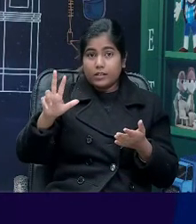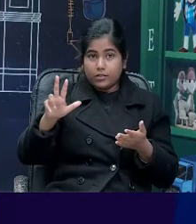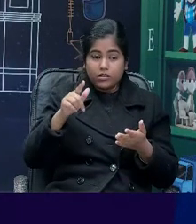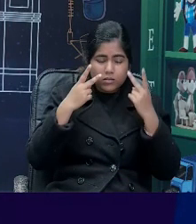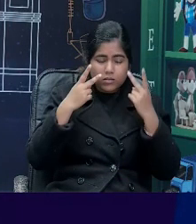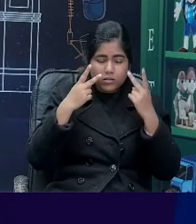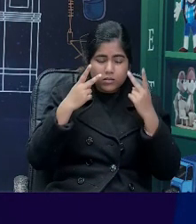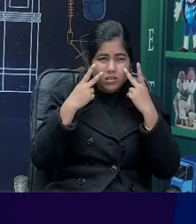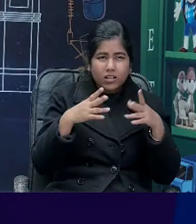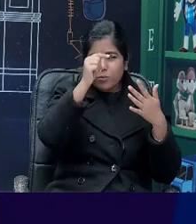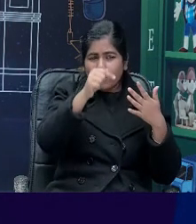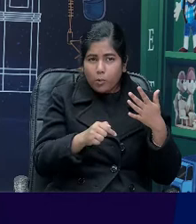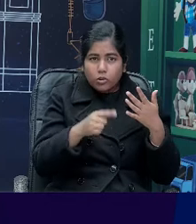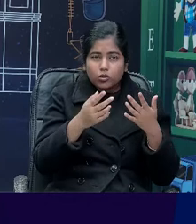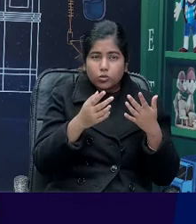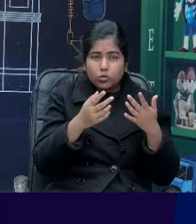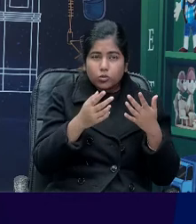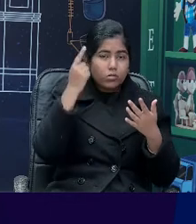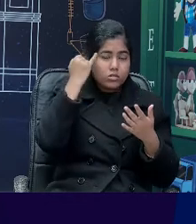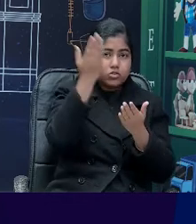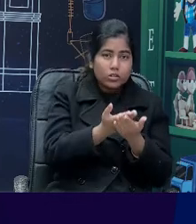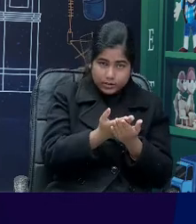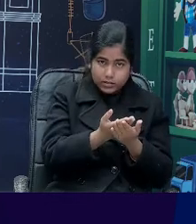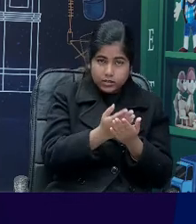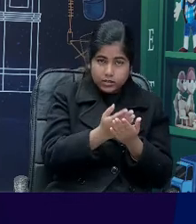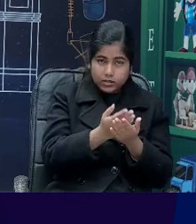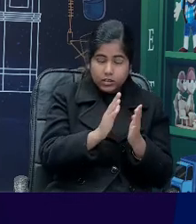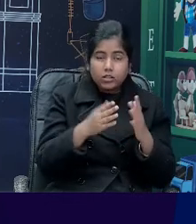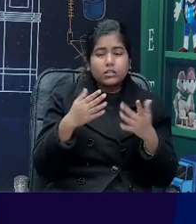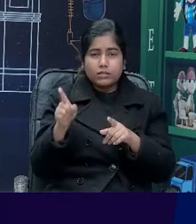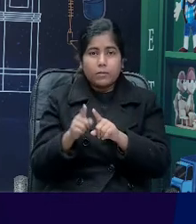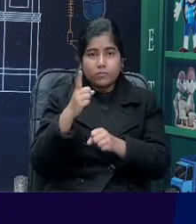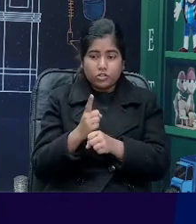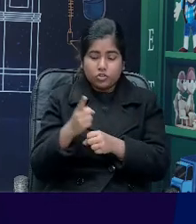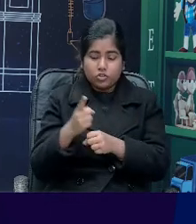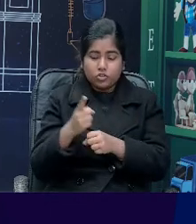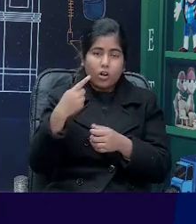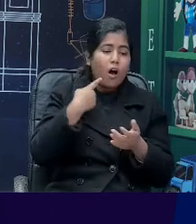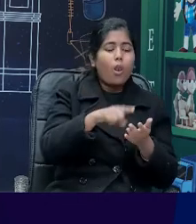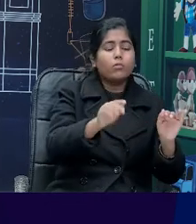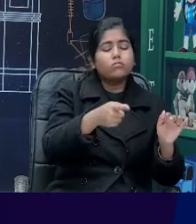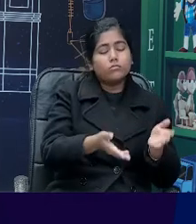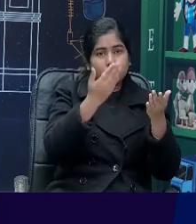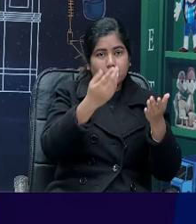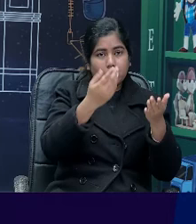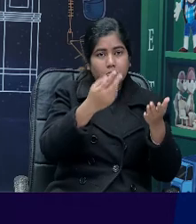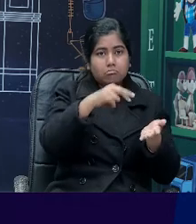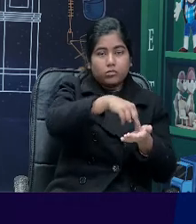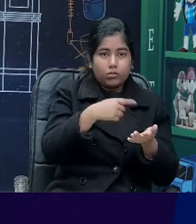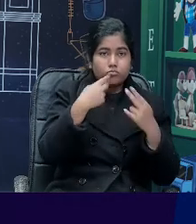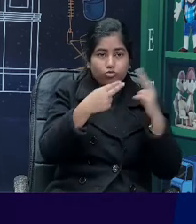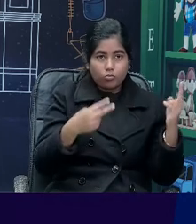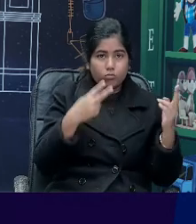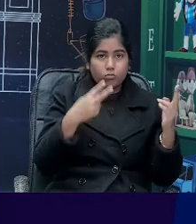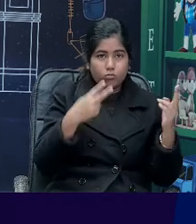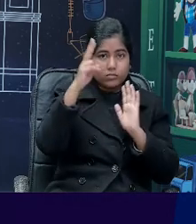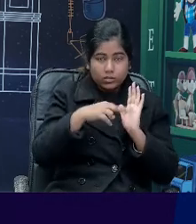suggested this? So, as the teacher reads the story aloud to children, they have a chance to understand,